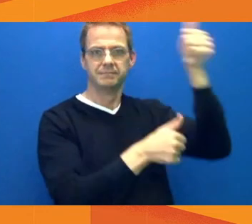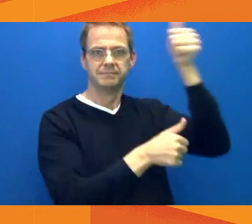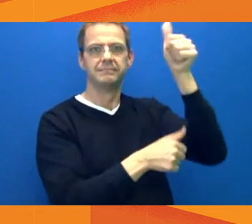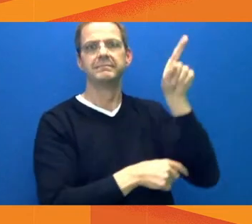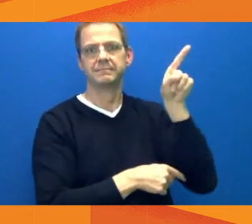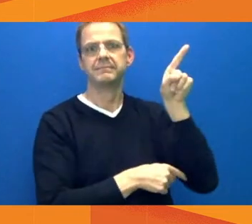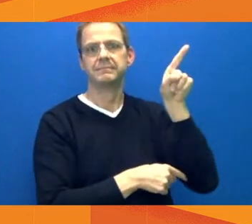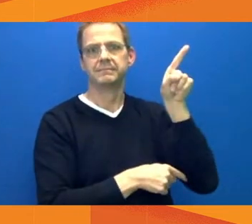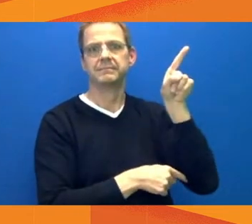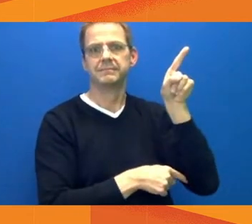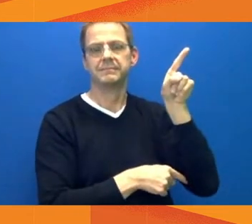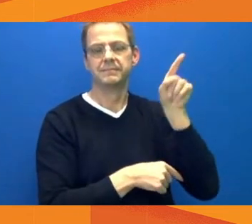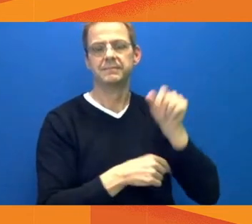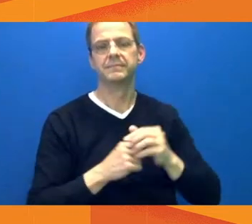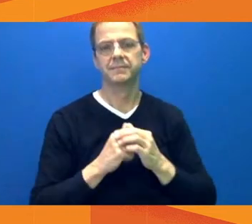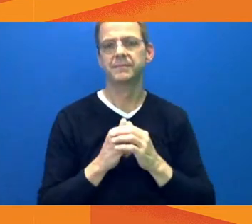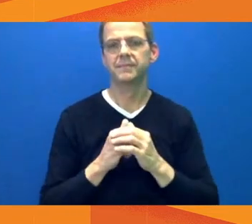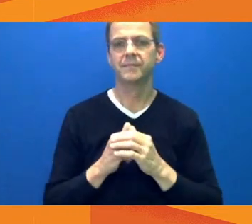Solicitor General.